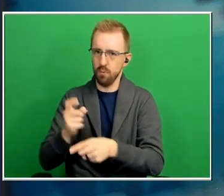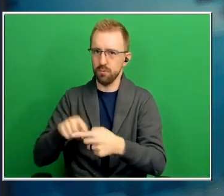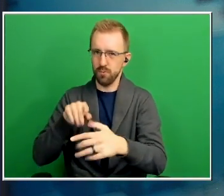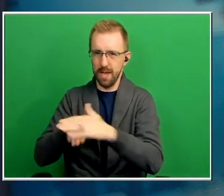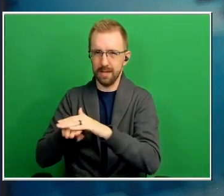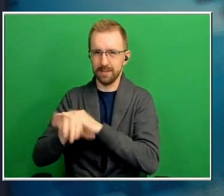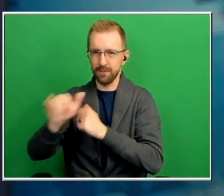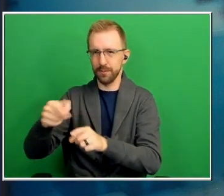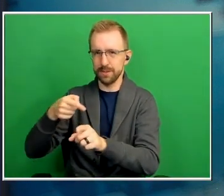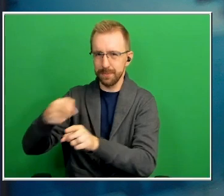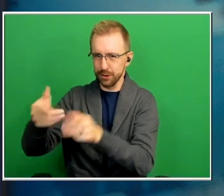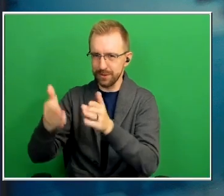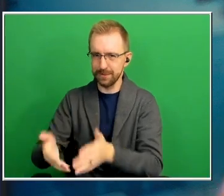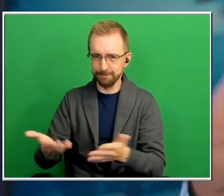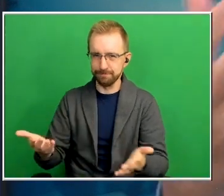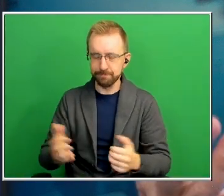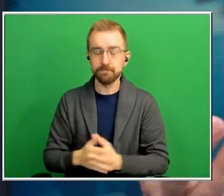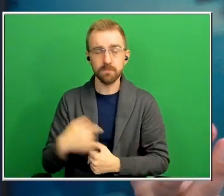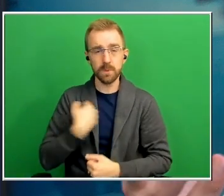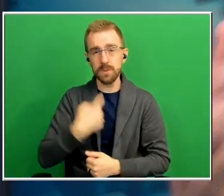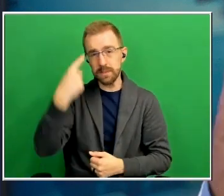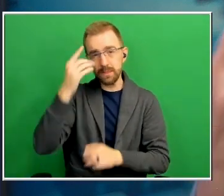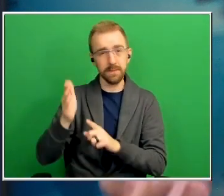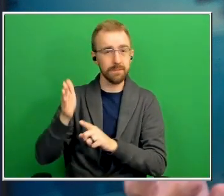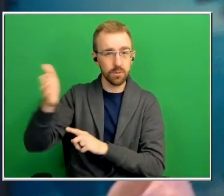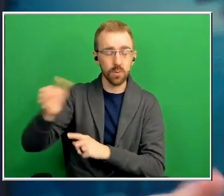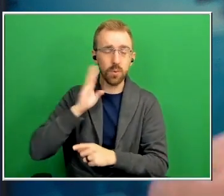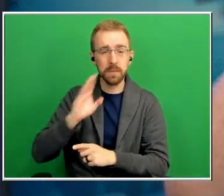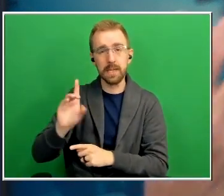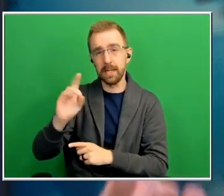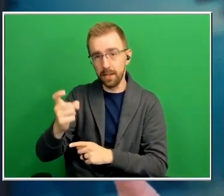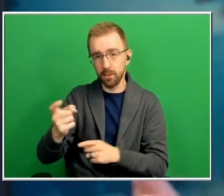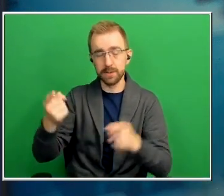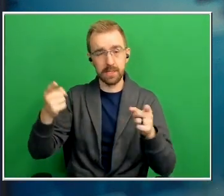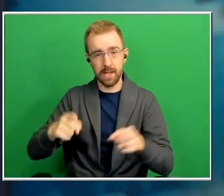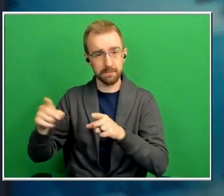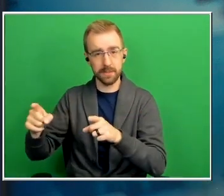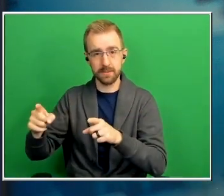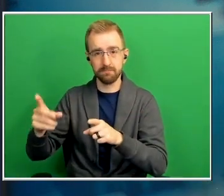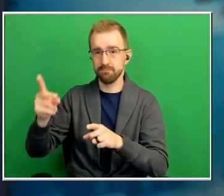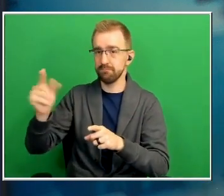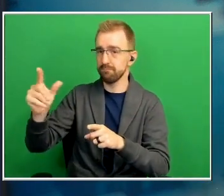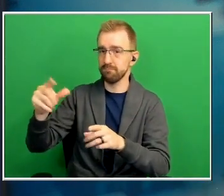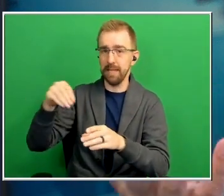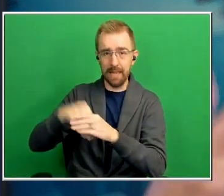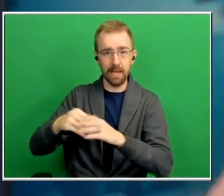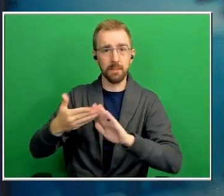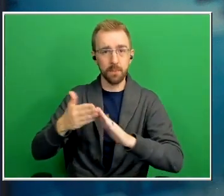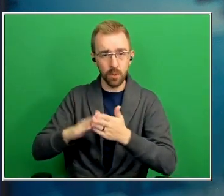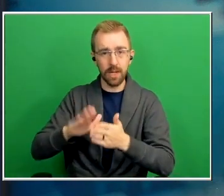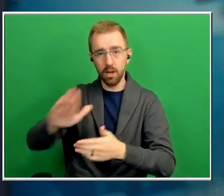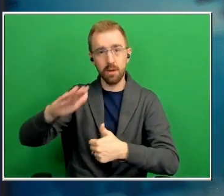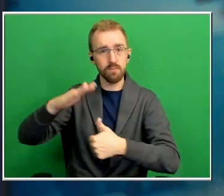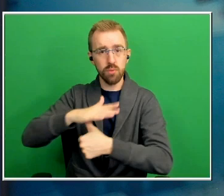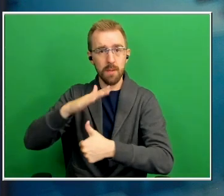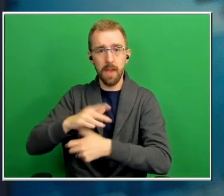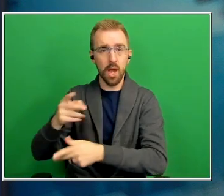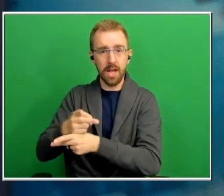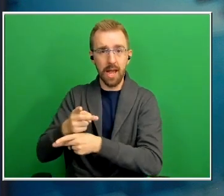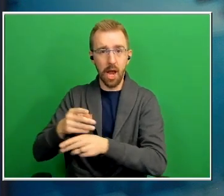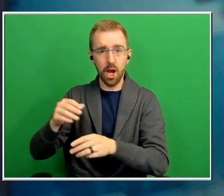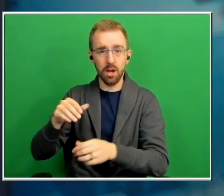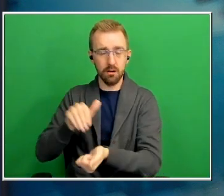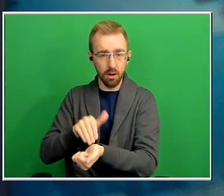think the future will be diagnosis will happen you know in the community in primary care and then we can access these new drugs